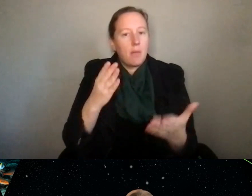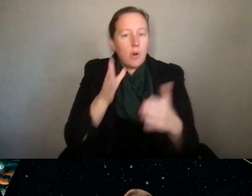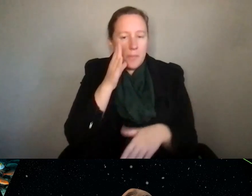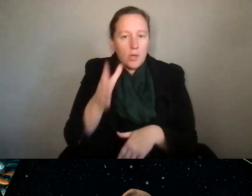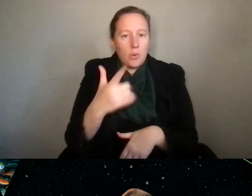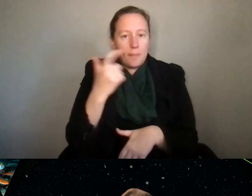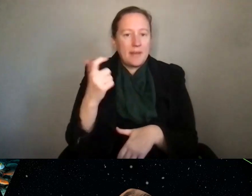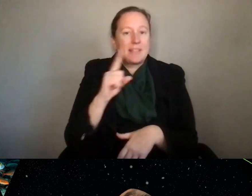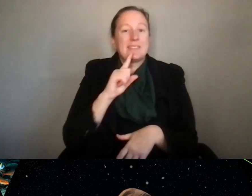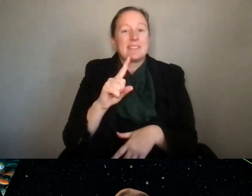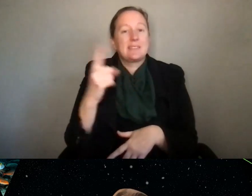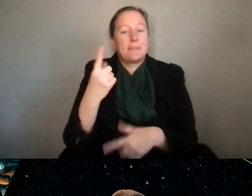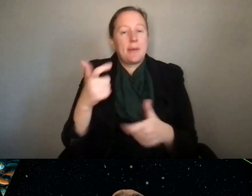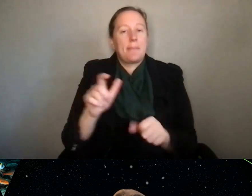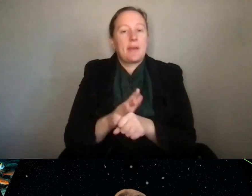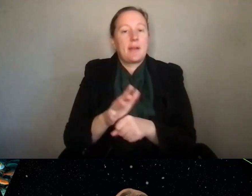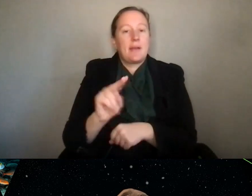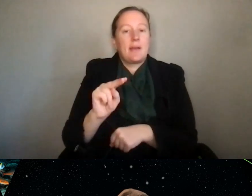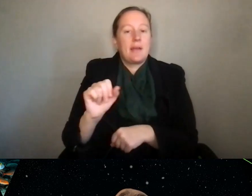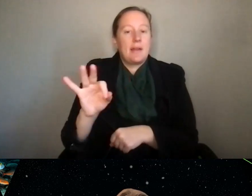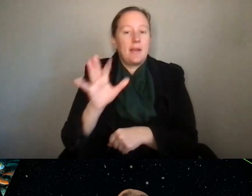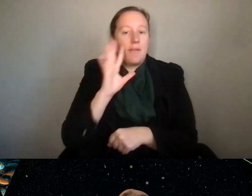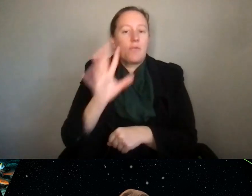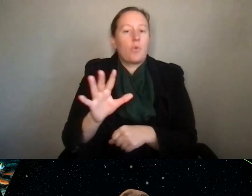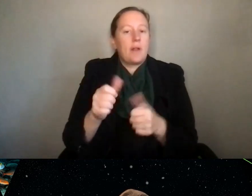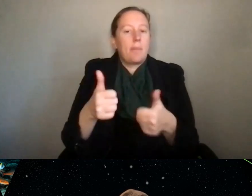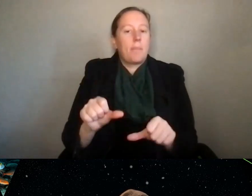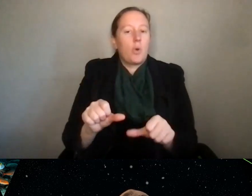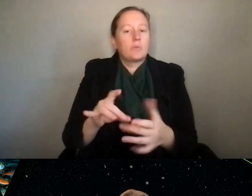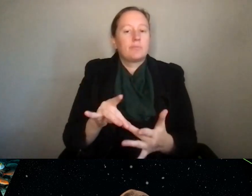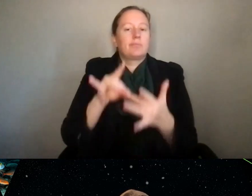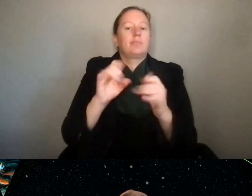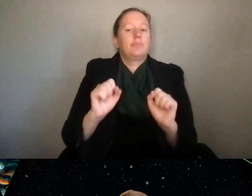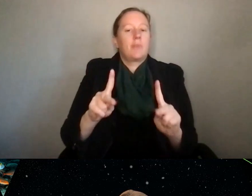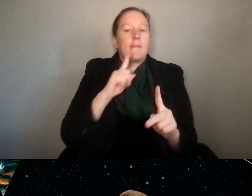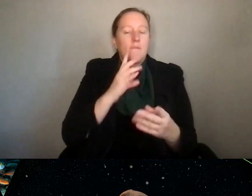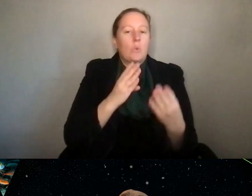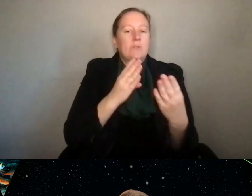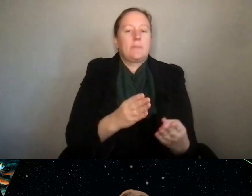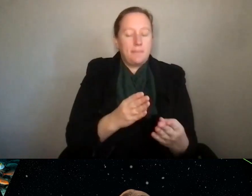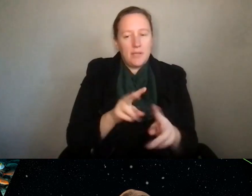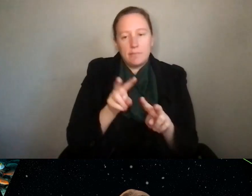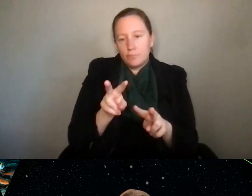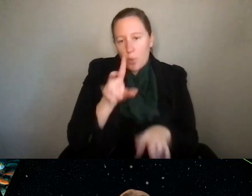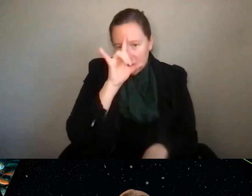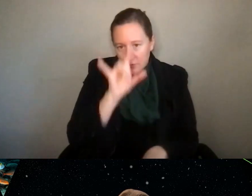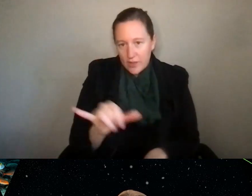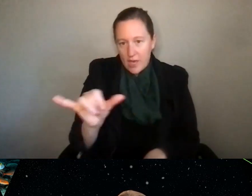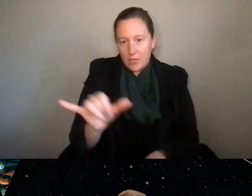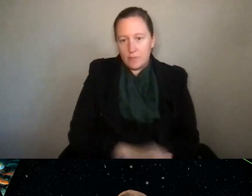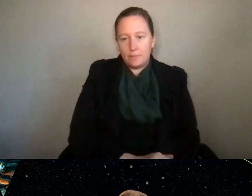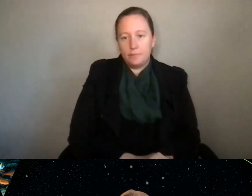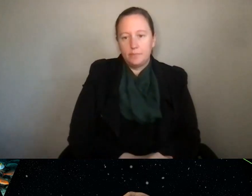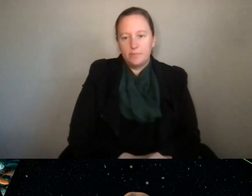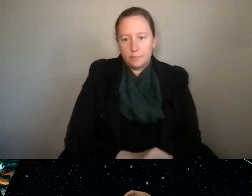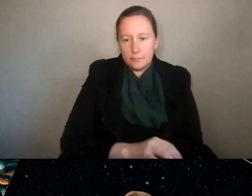There's something large enough that NSF will put out a special opportunity to submit to so you can keep your eye out for those as